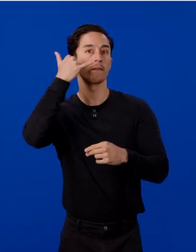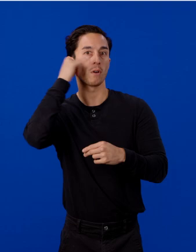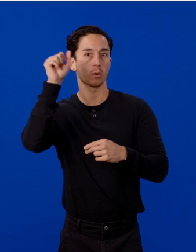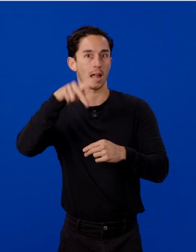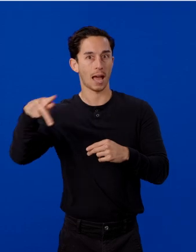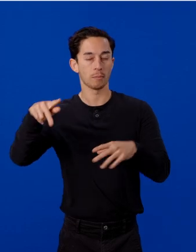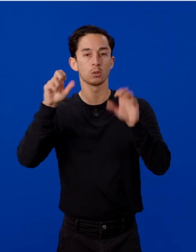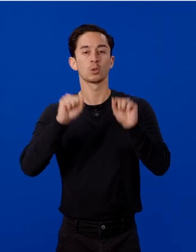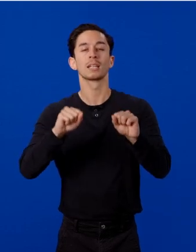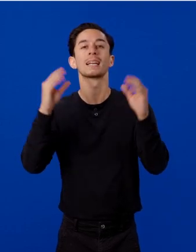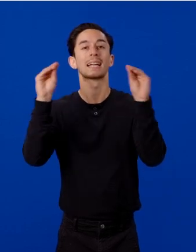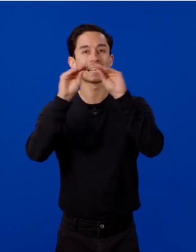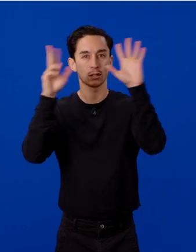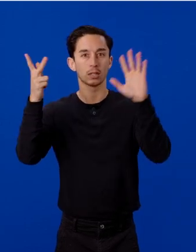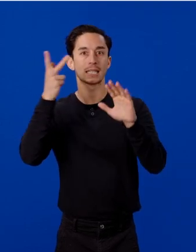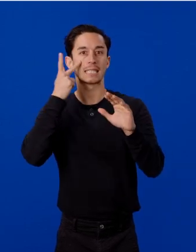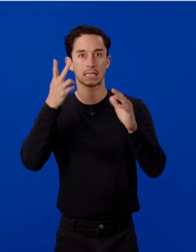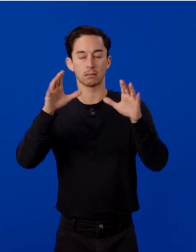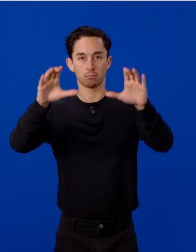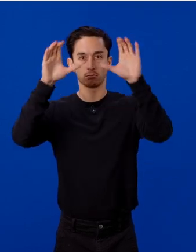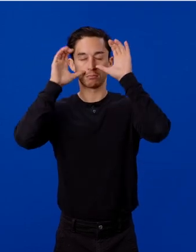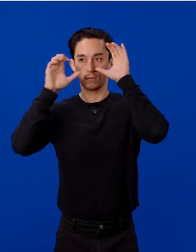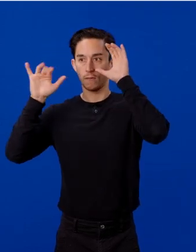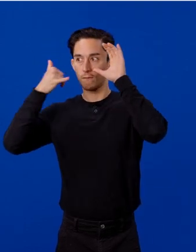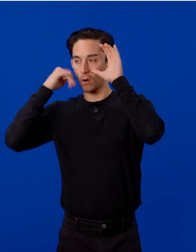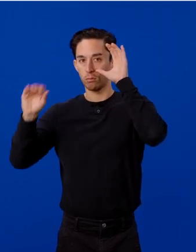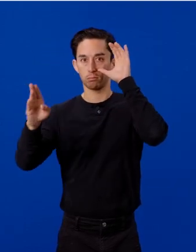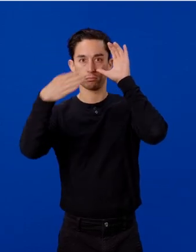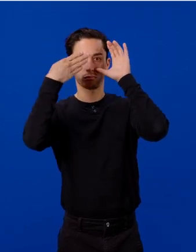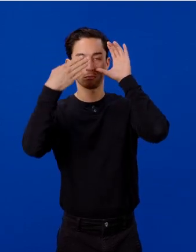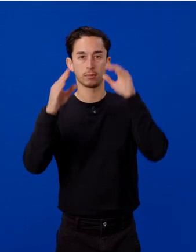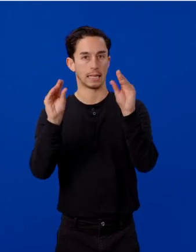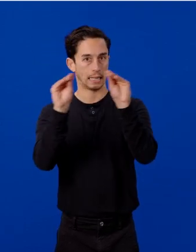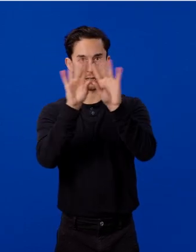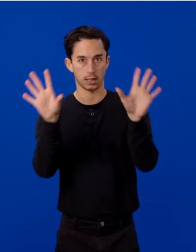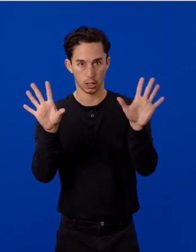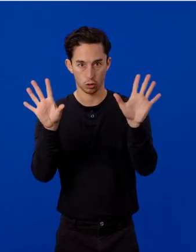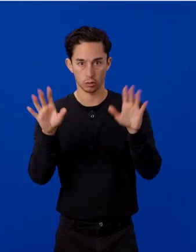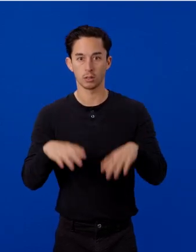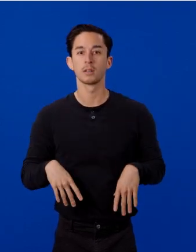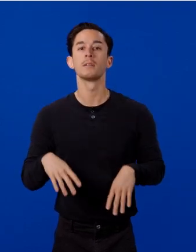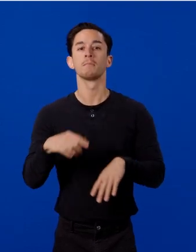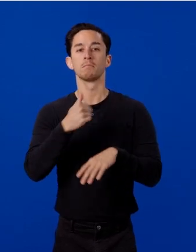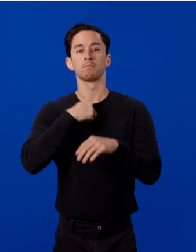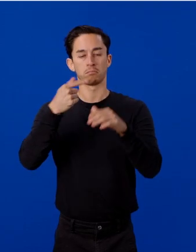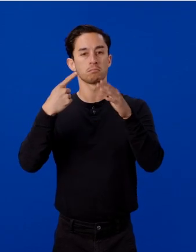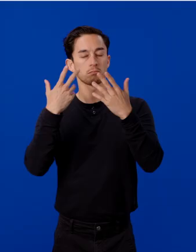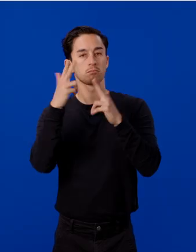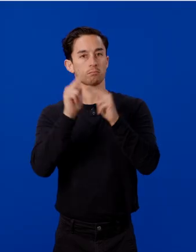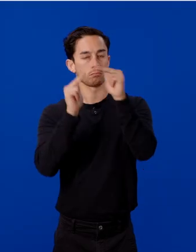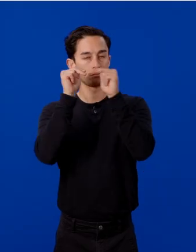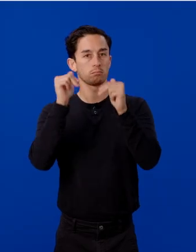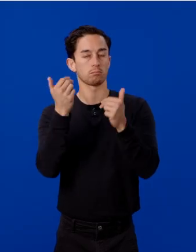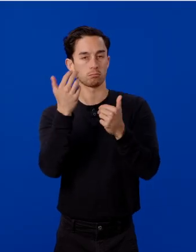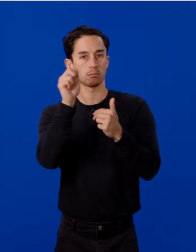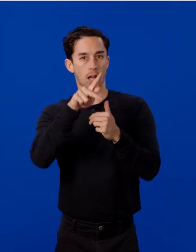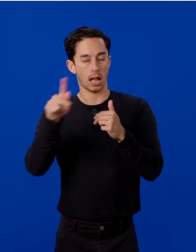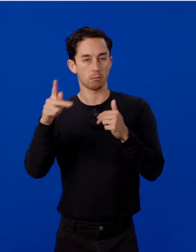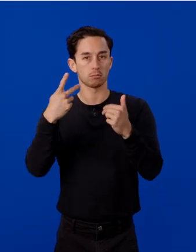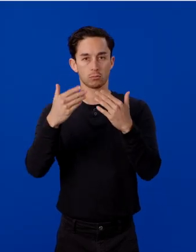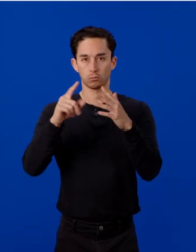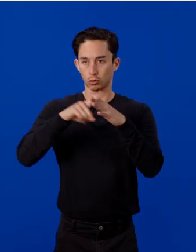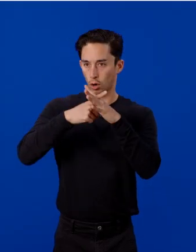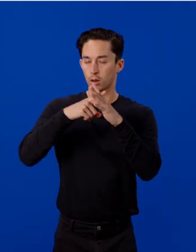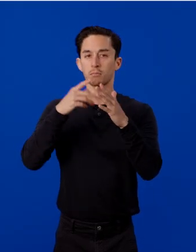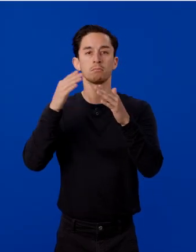clearly in VR. I started with a simple motivation to the example app to get a hang of it. I first built a basic pass